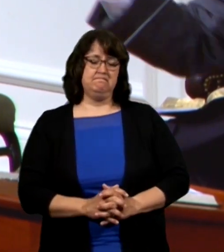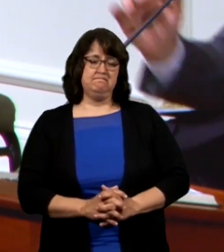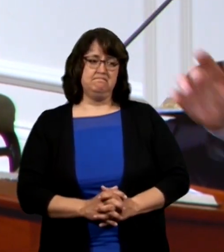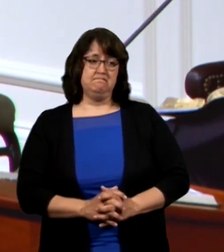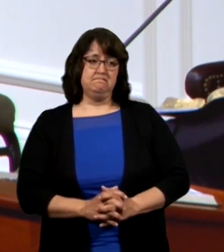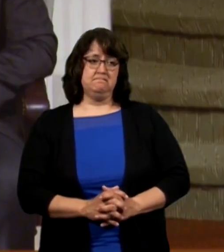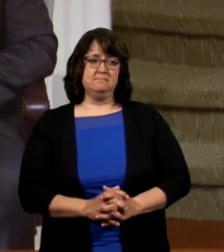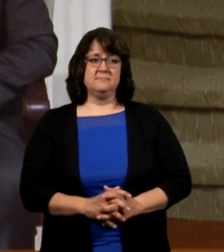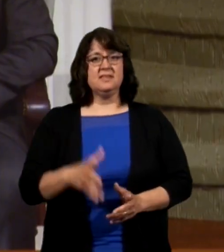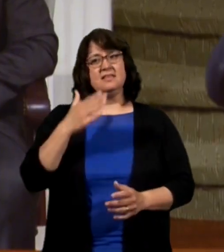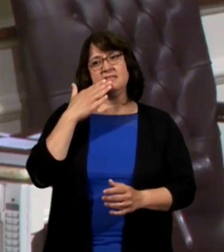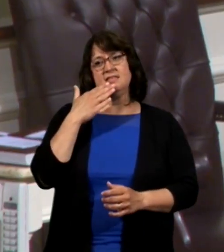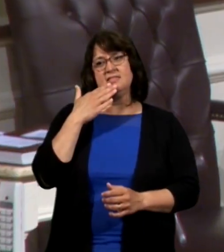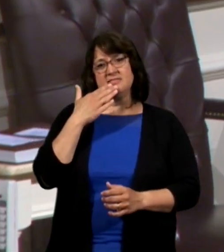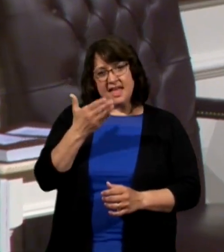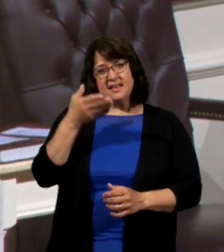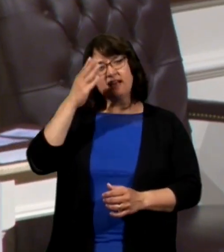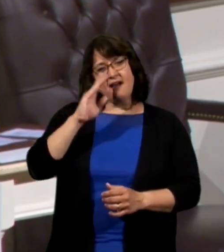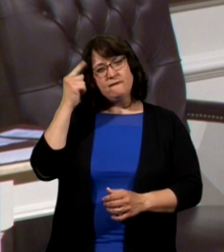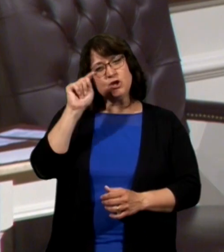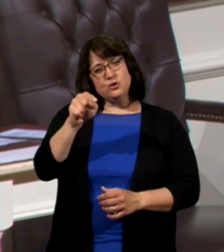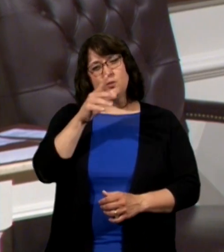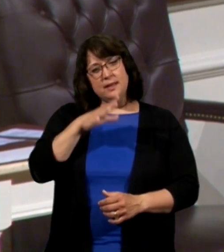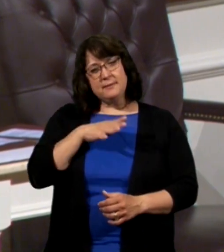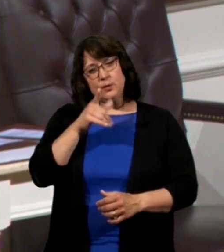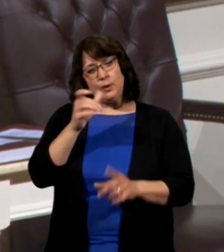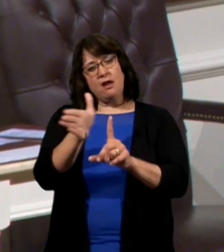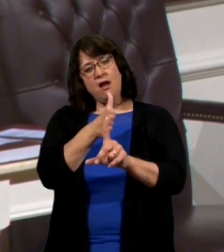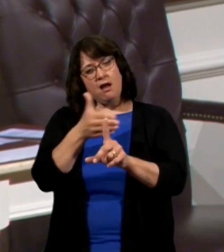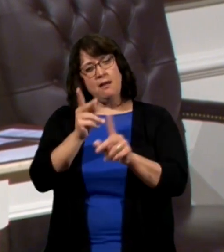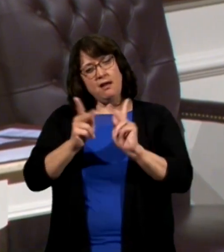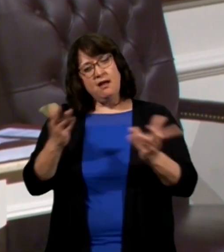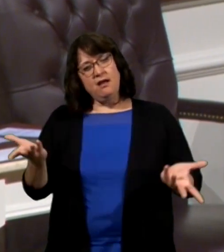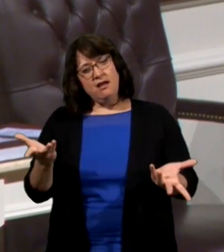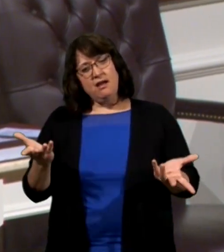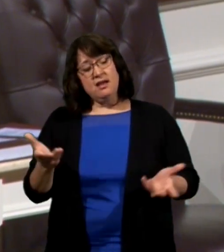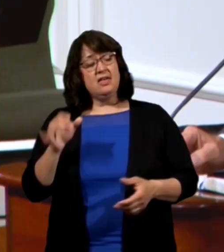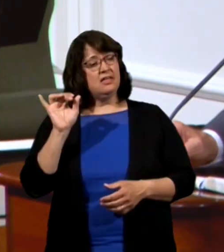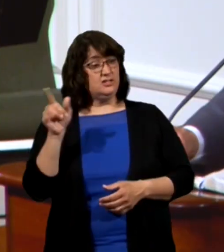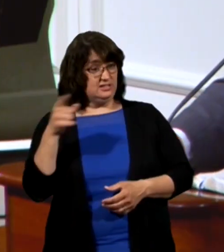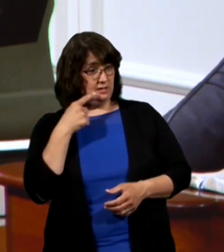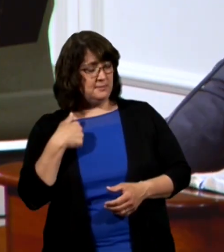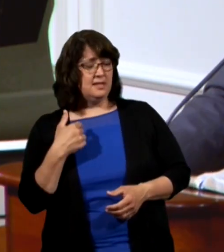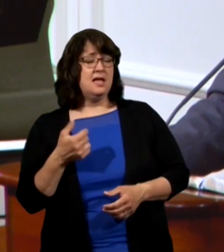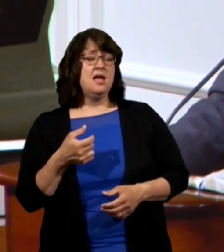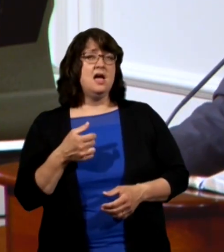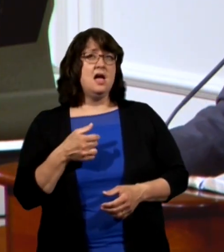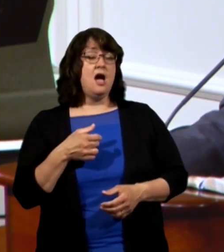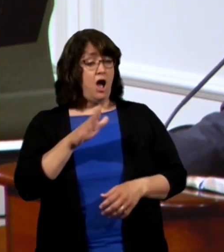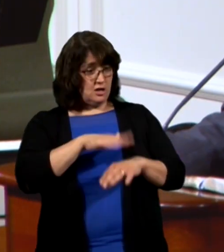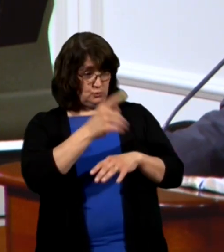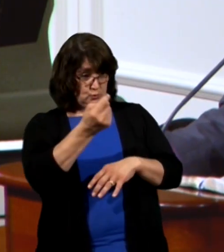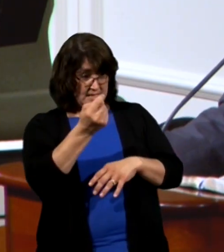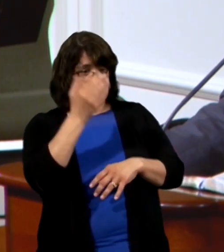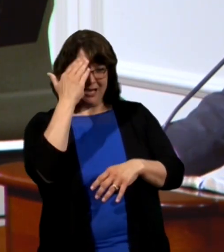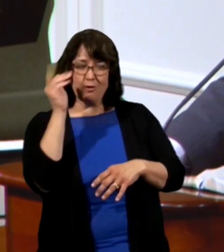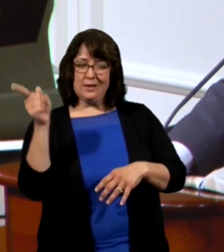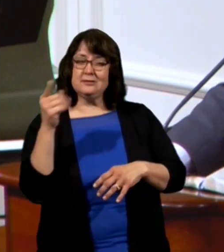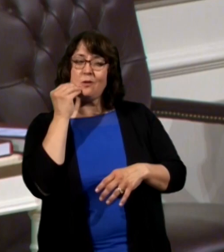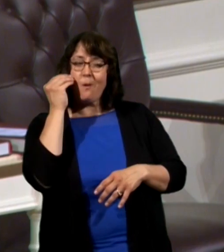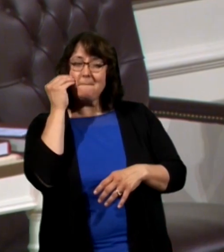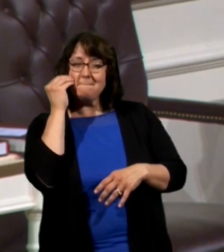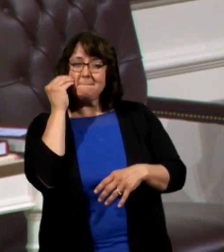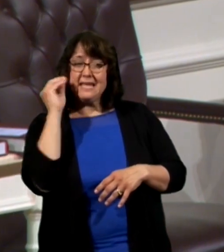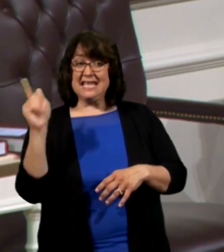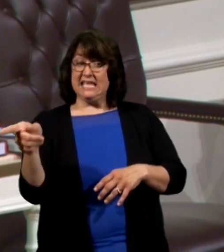and thank God for you conniving women she says on Tuesday I know he's going to be